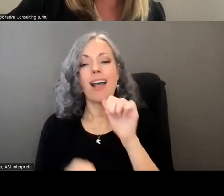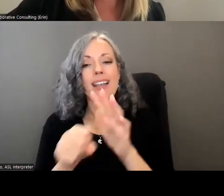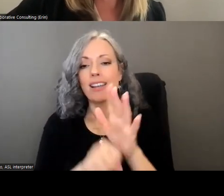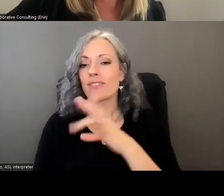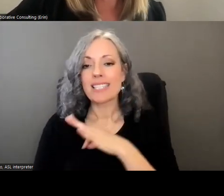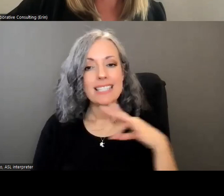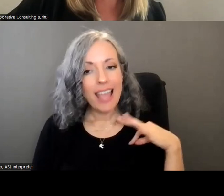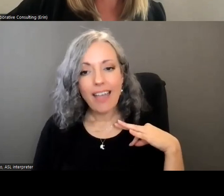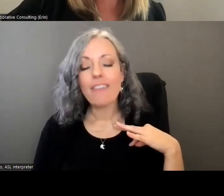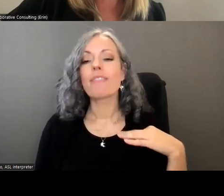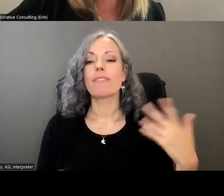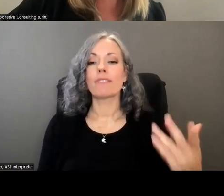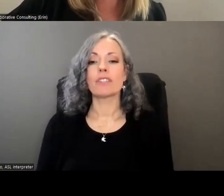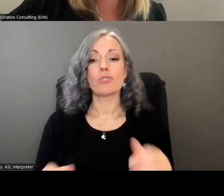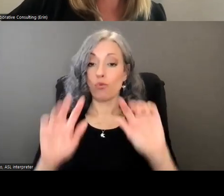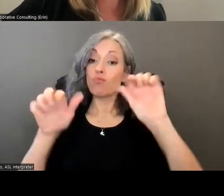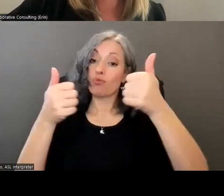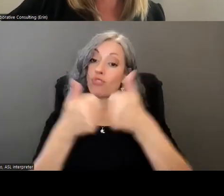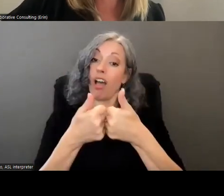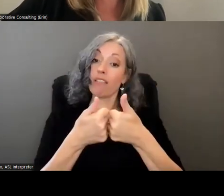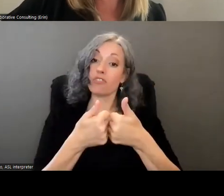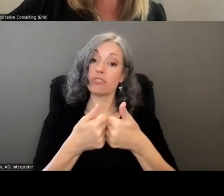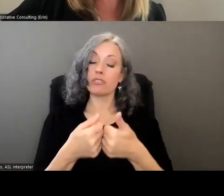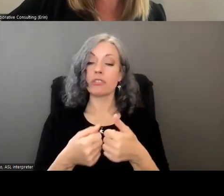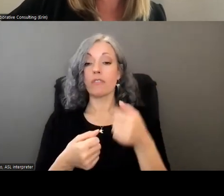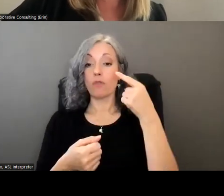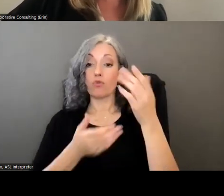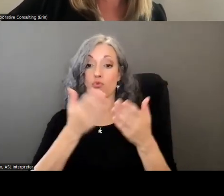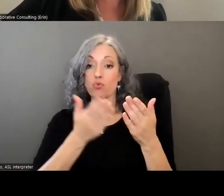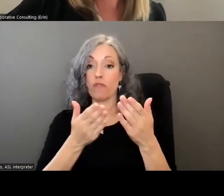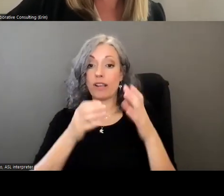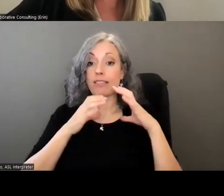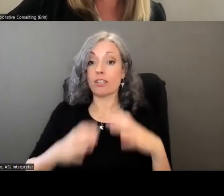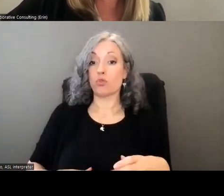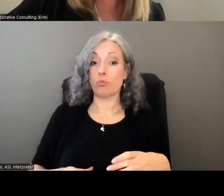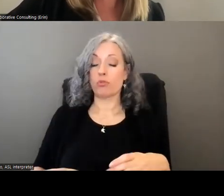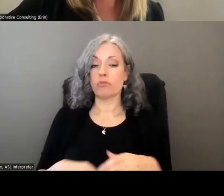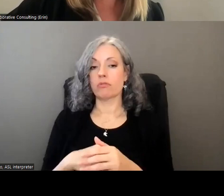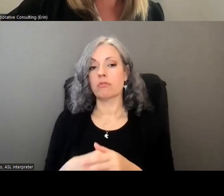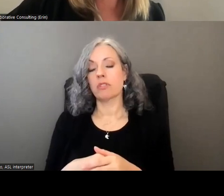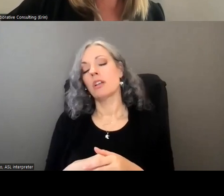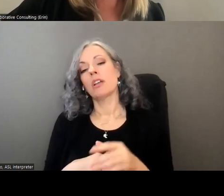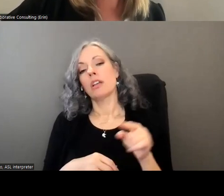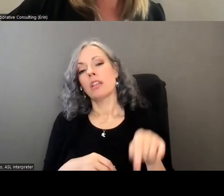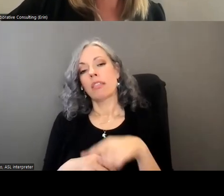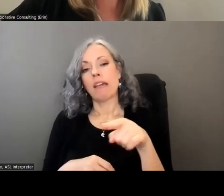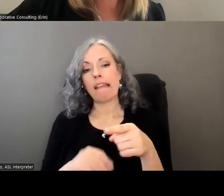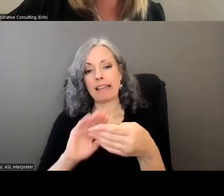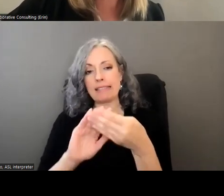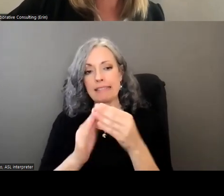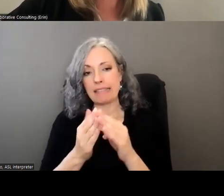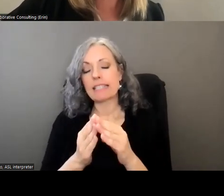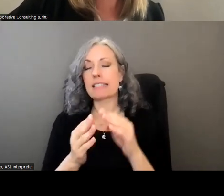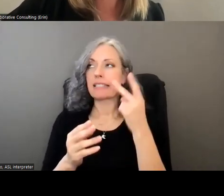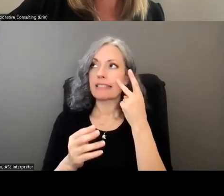and more challenges and even reaching and serving their consumers those in suburban communities most often recognize challenges